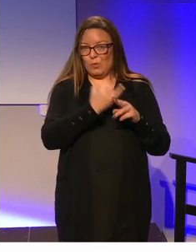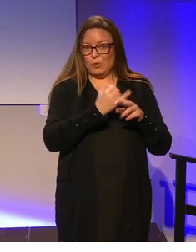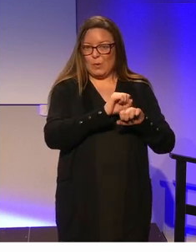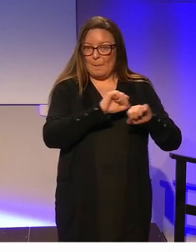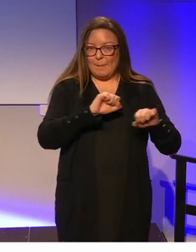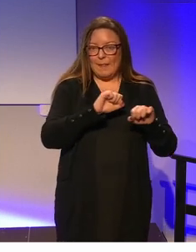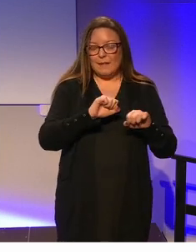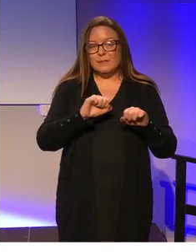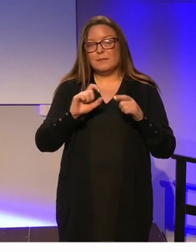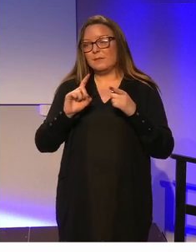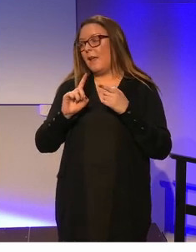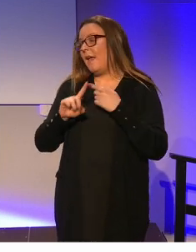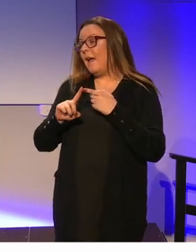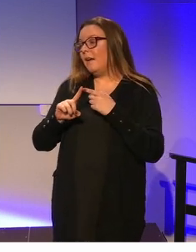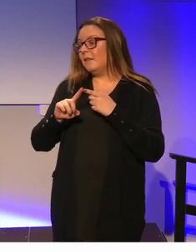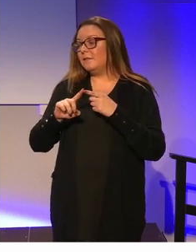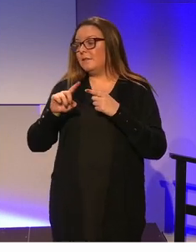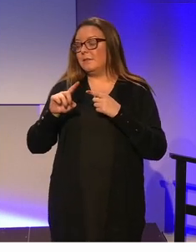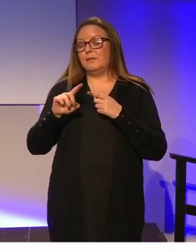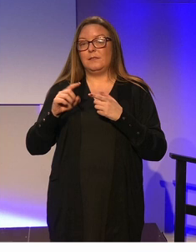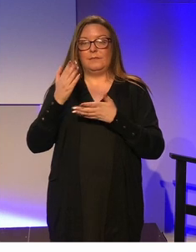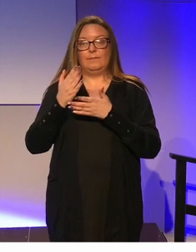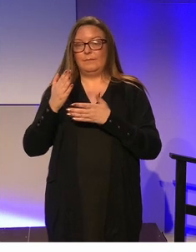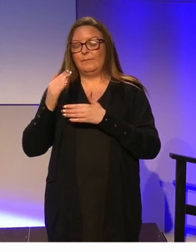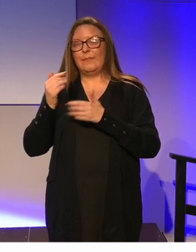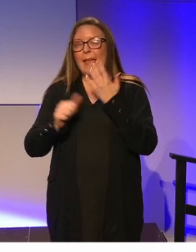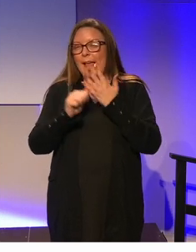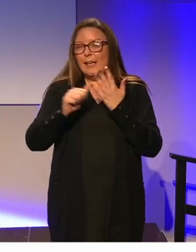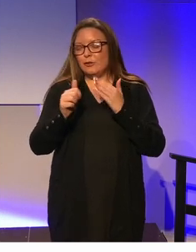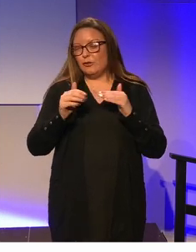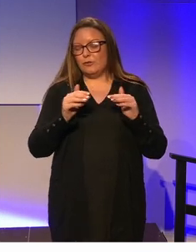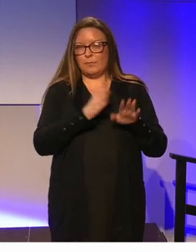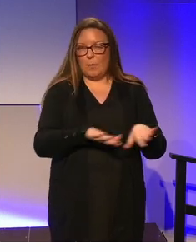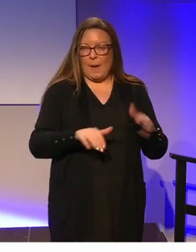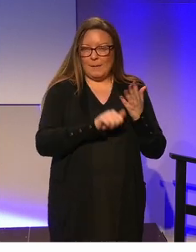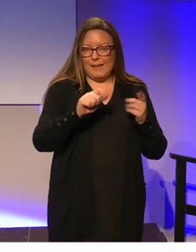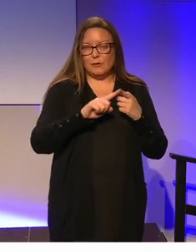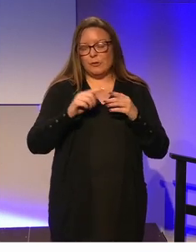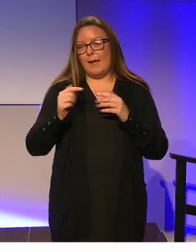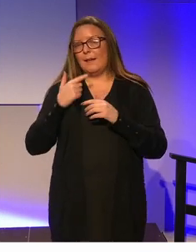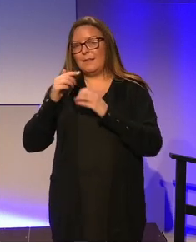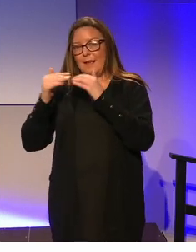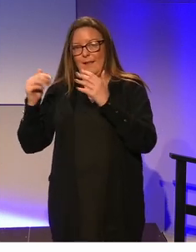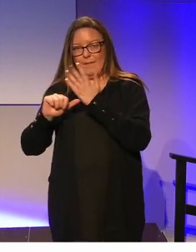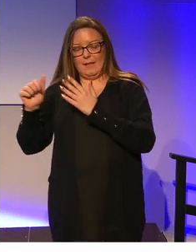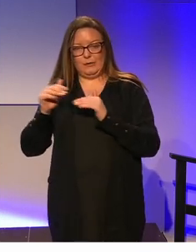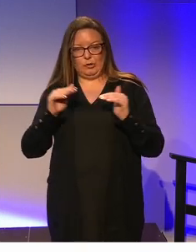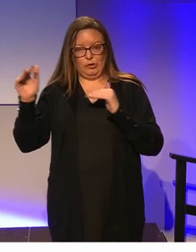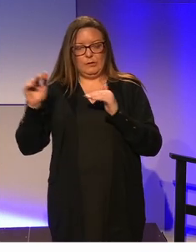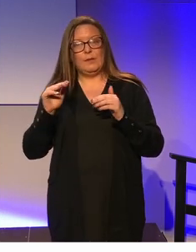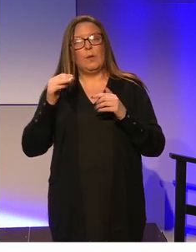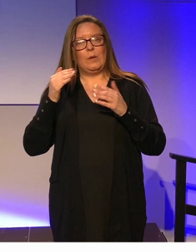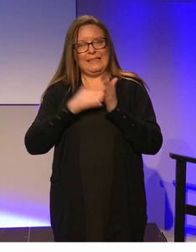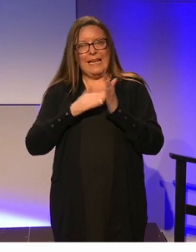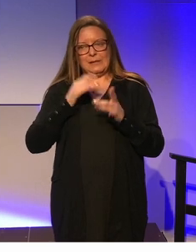primary and 11 secondary school age. So, while we are making progress in that area, it's